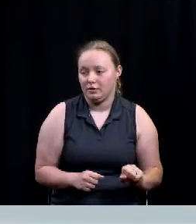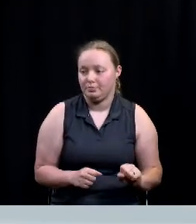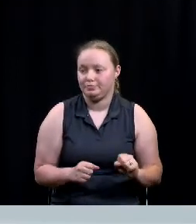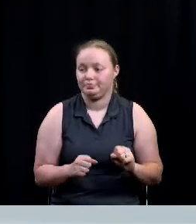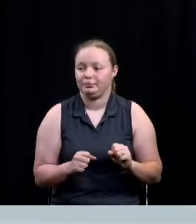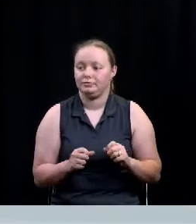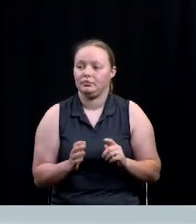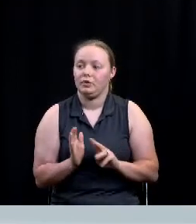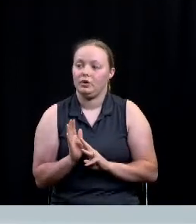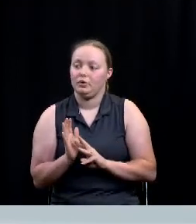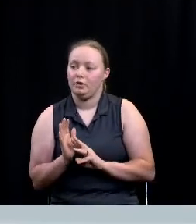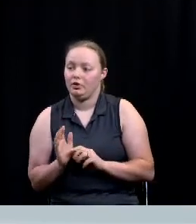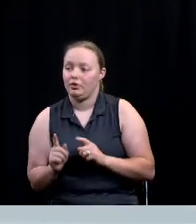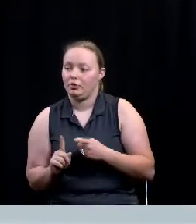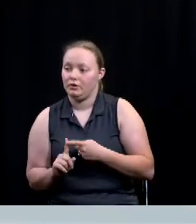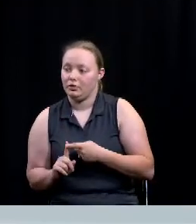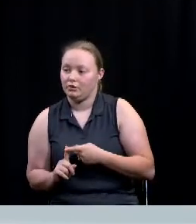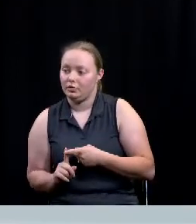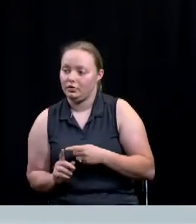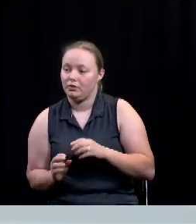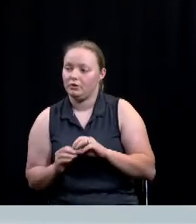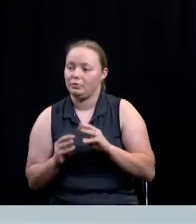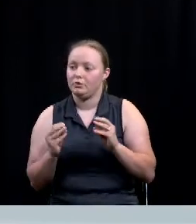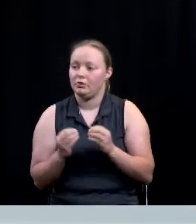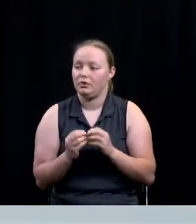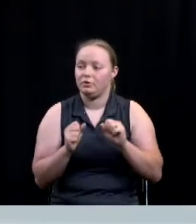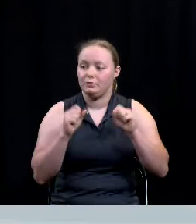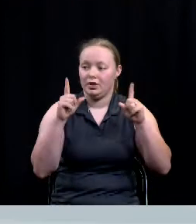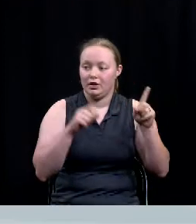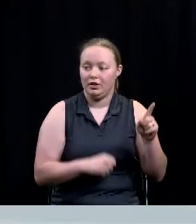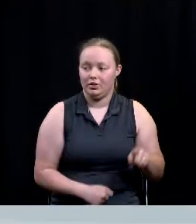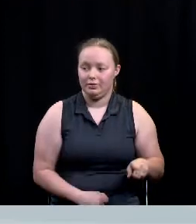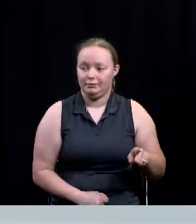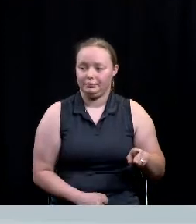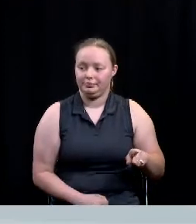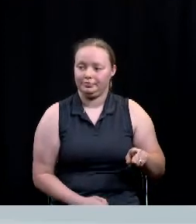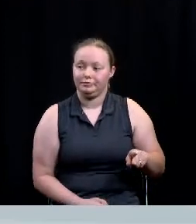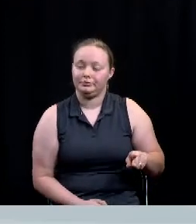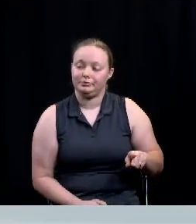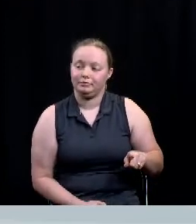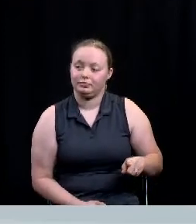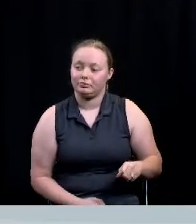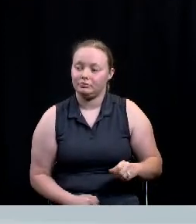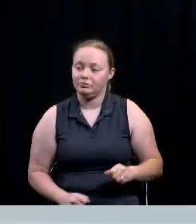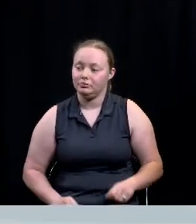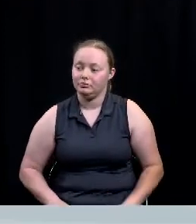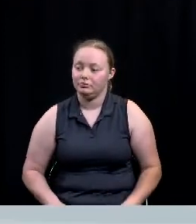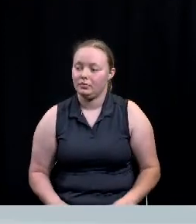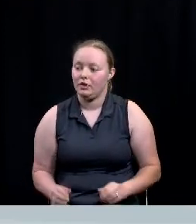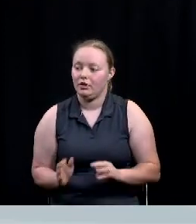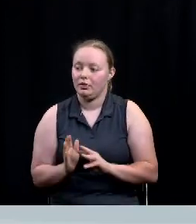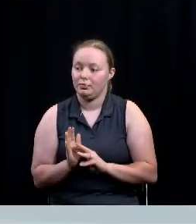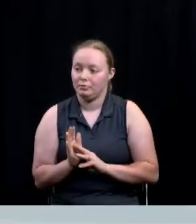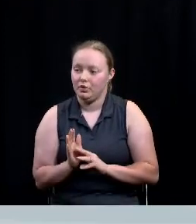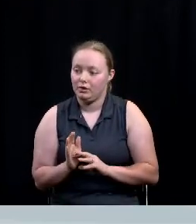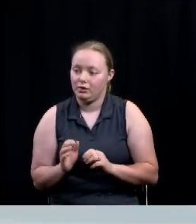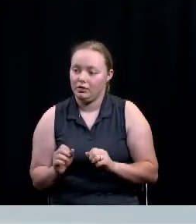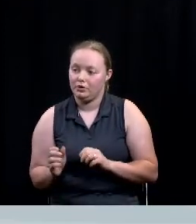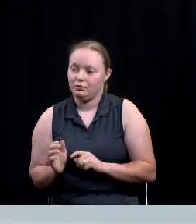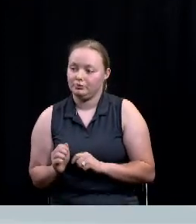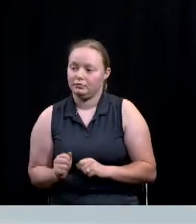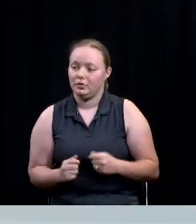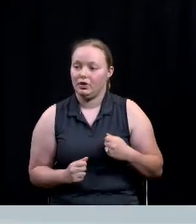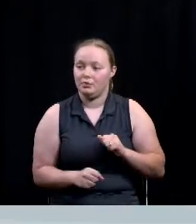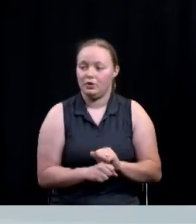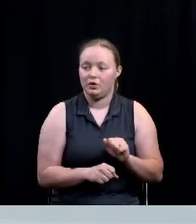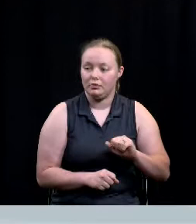representatives from the organizations shown on the slide among others the mayor represents the city as a whole and I've been fortunate enough to work with the BHLT during